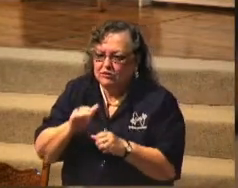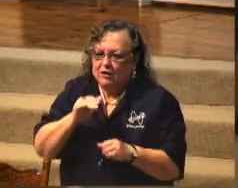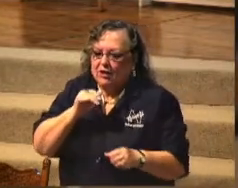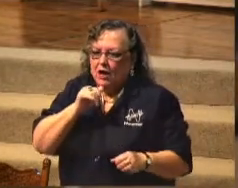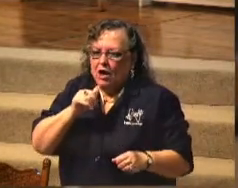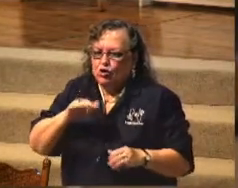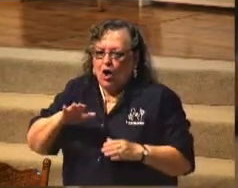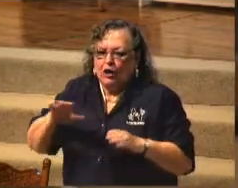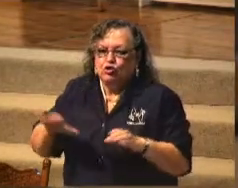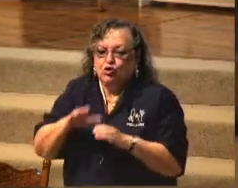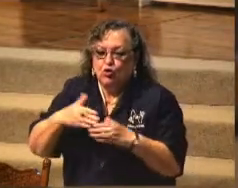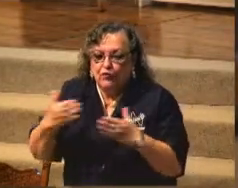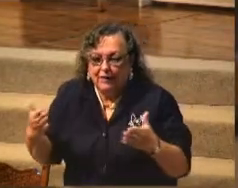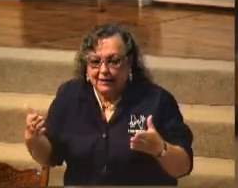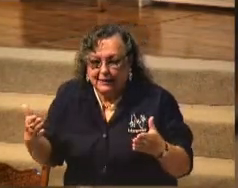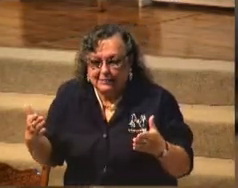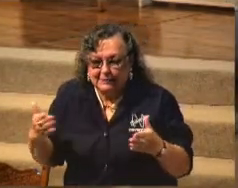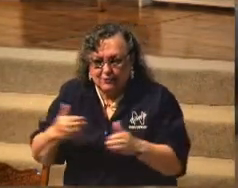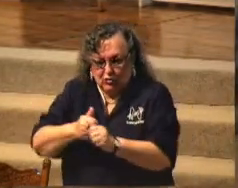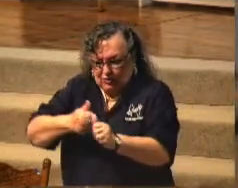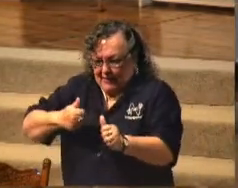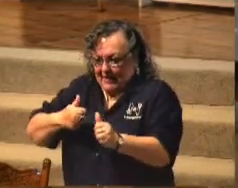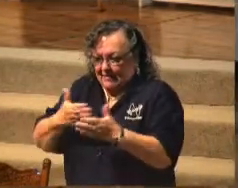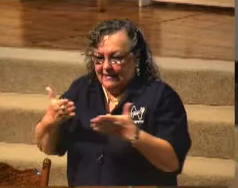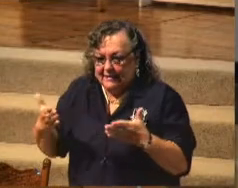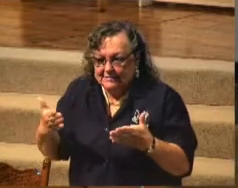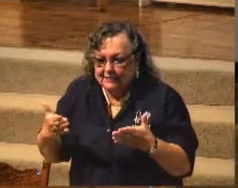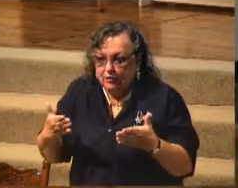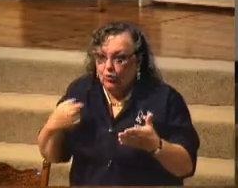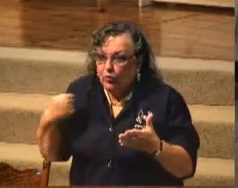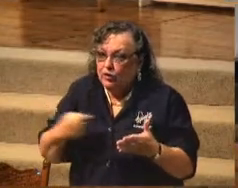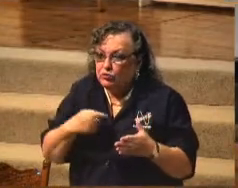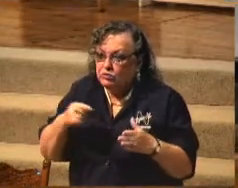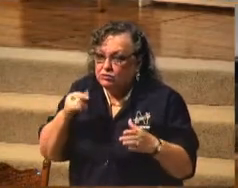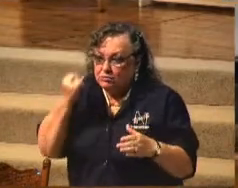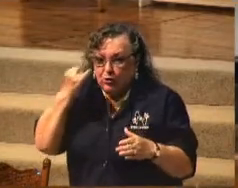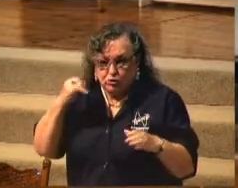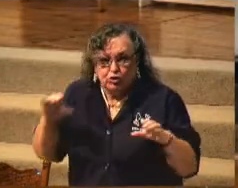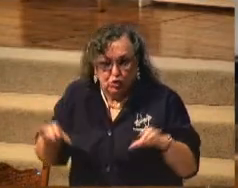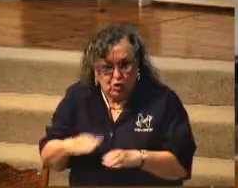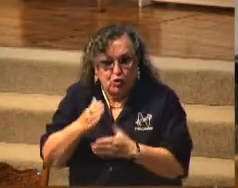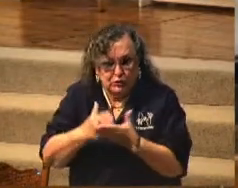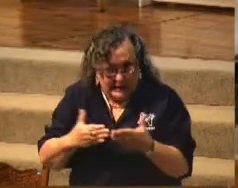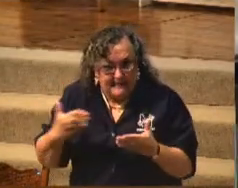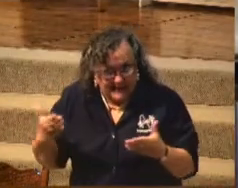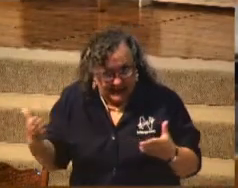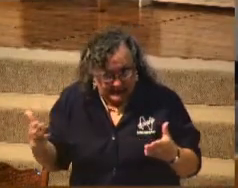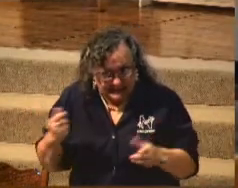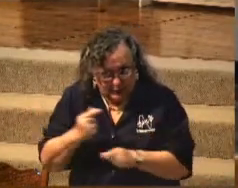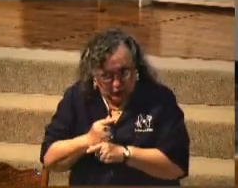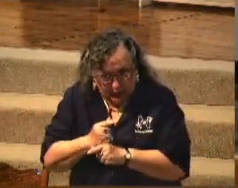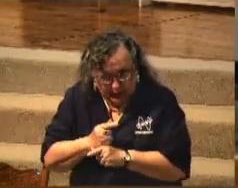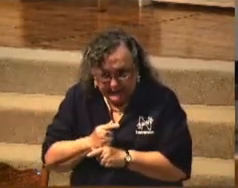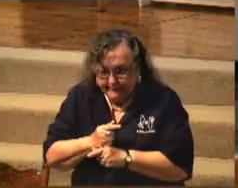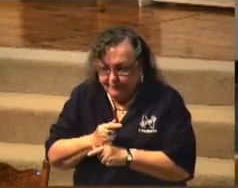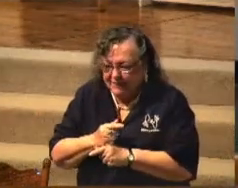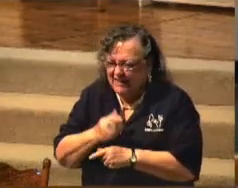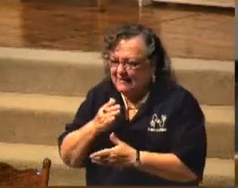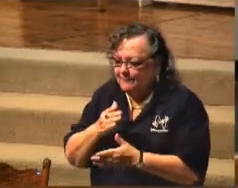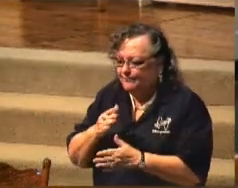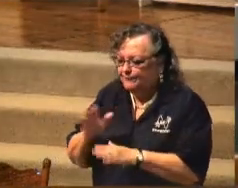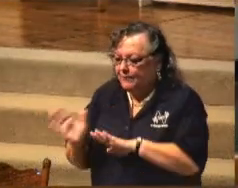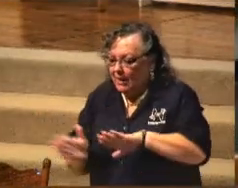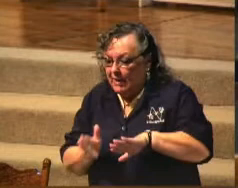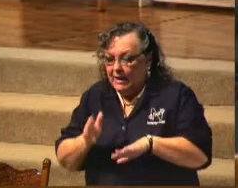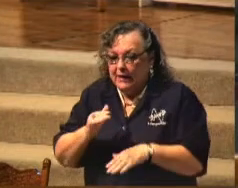We are to obtain some things. There were some kids that were in Sunday school and